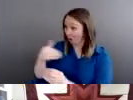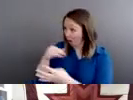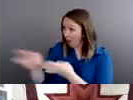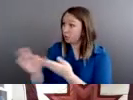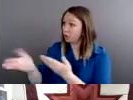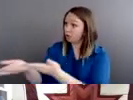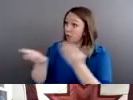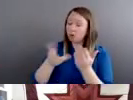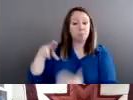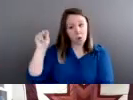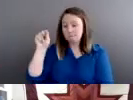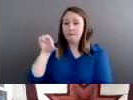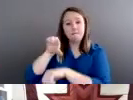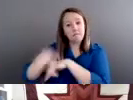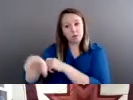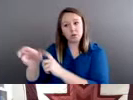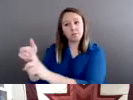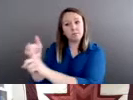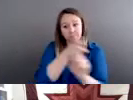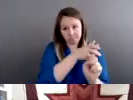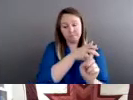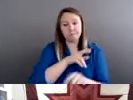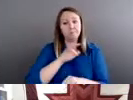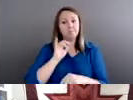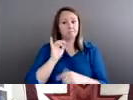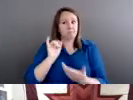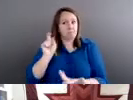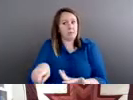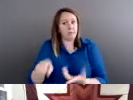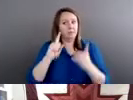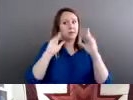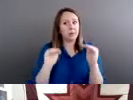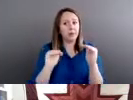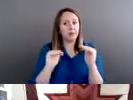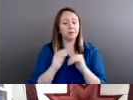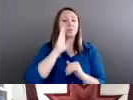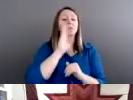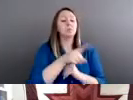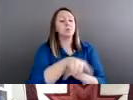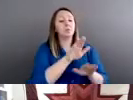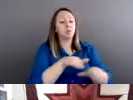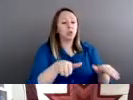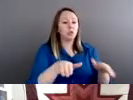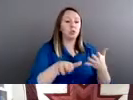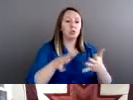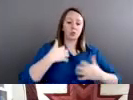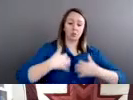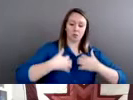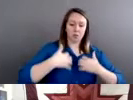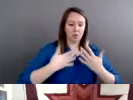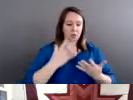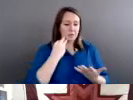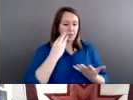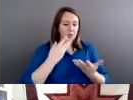Now, we know that these children suffered from loss of identity and the pressure to